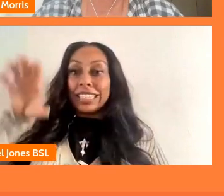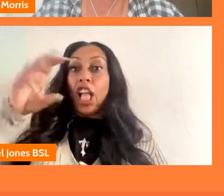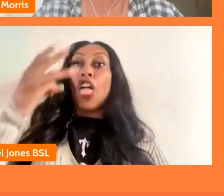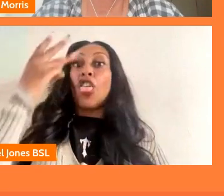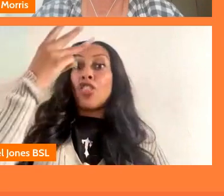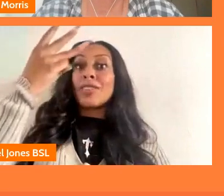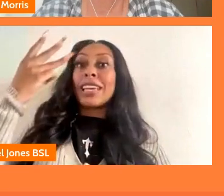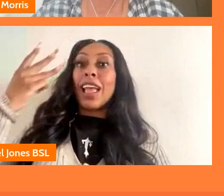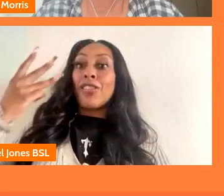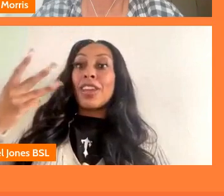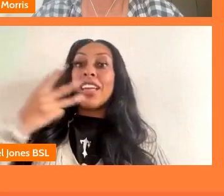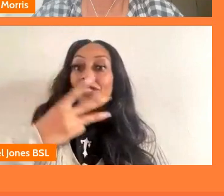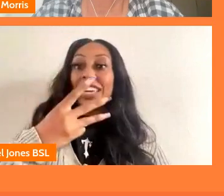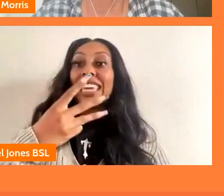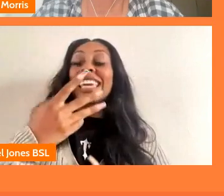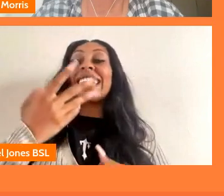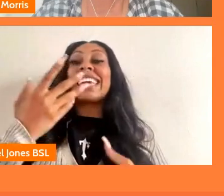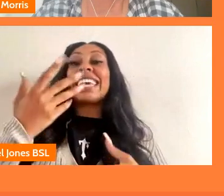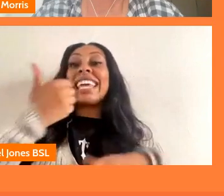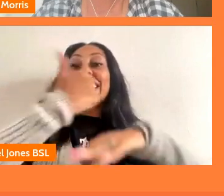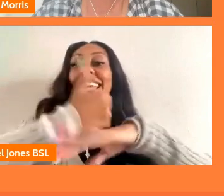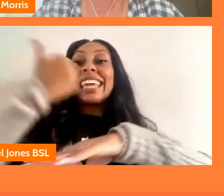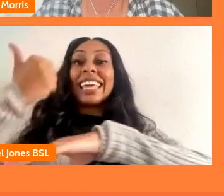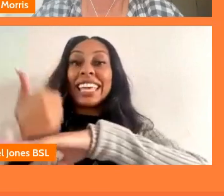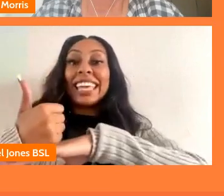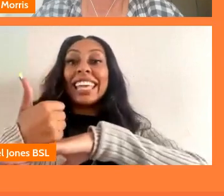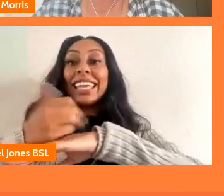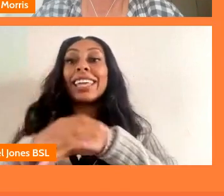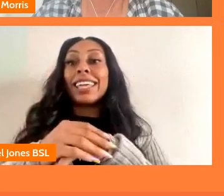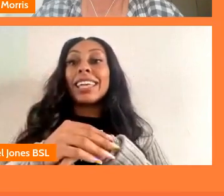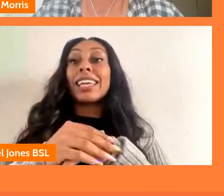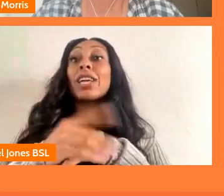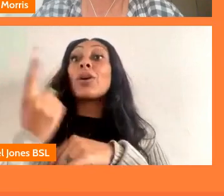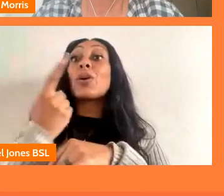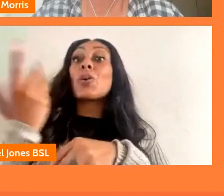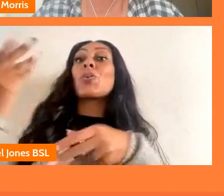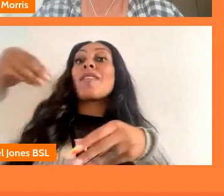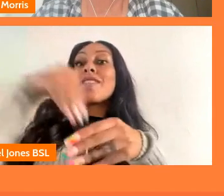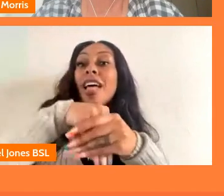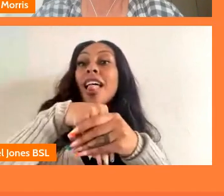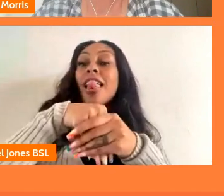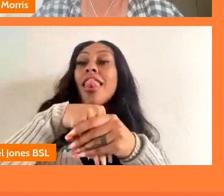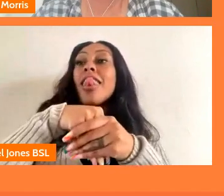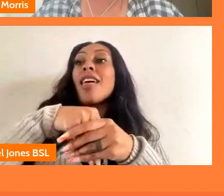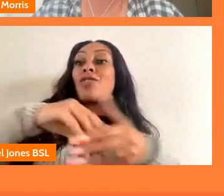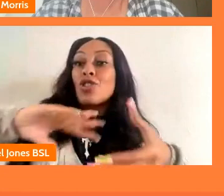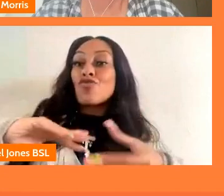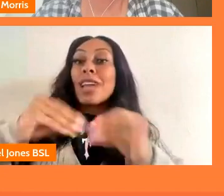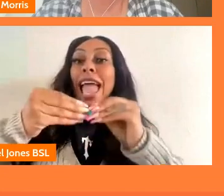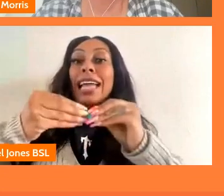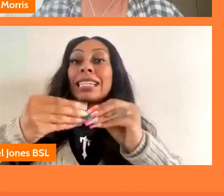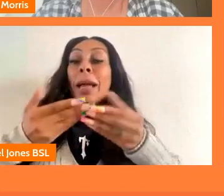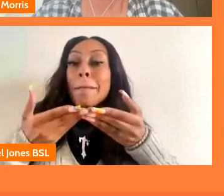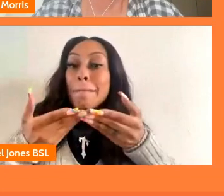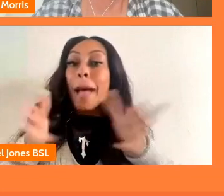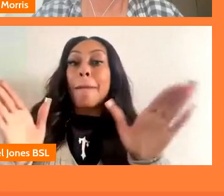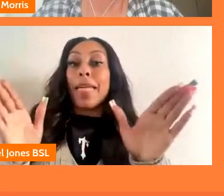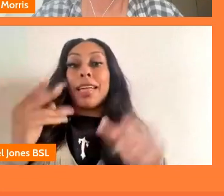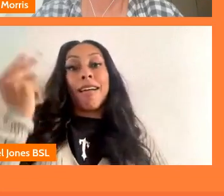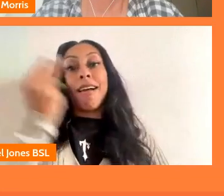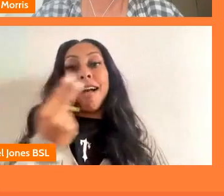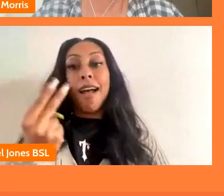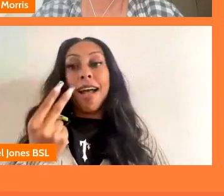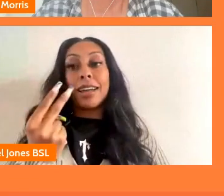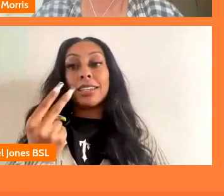established artists within their region or nation who participated to create public art and so the idea was that over the